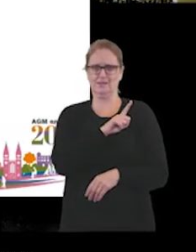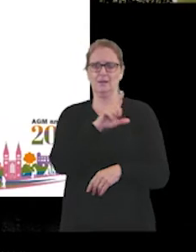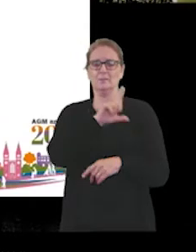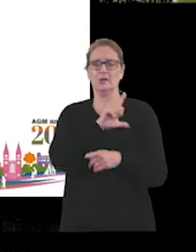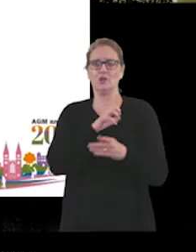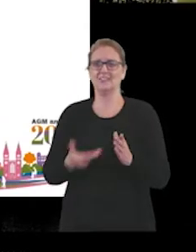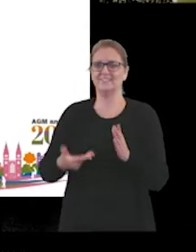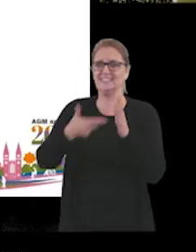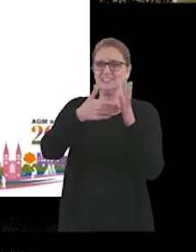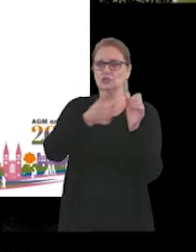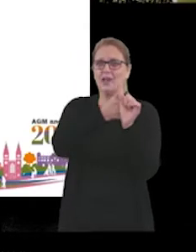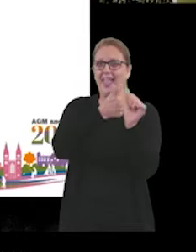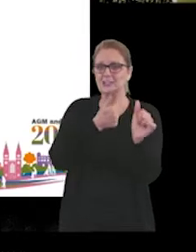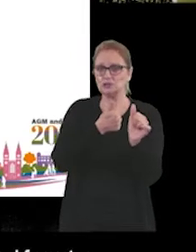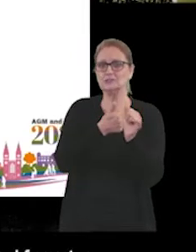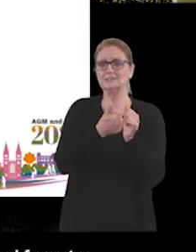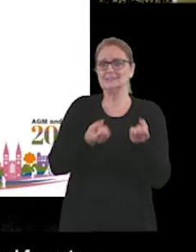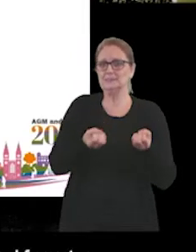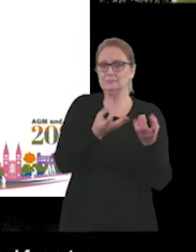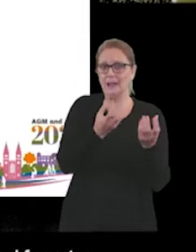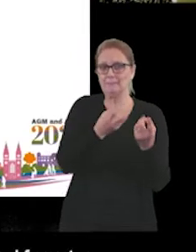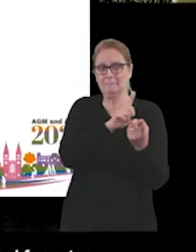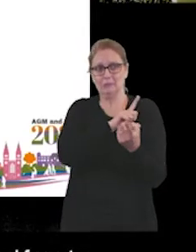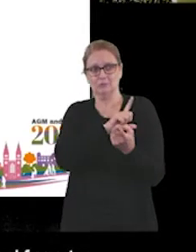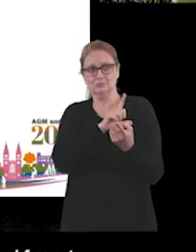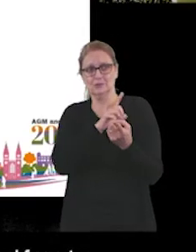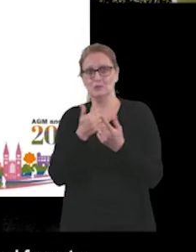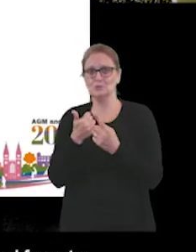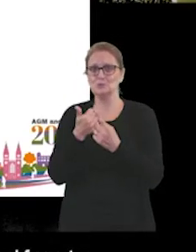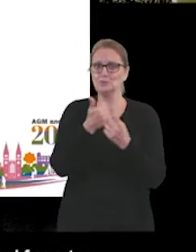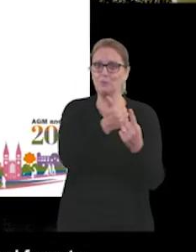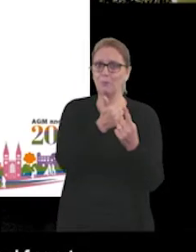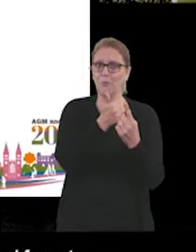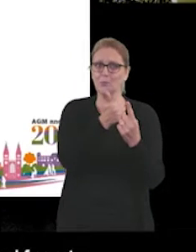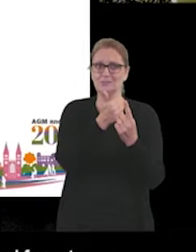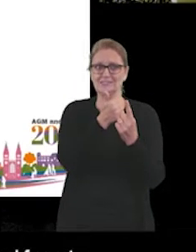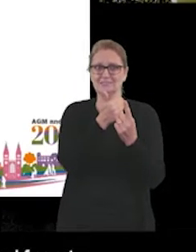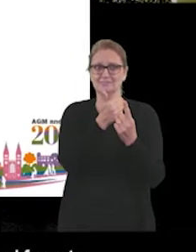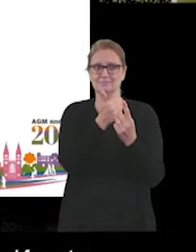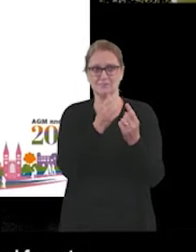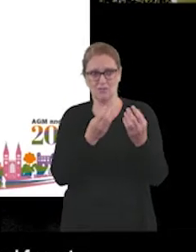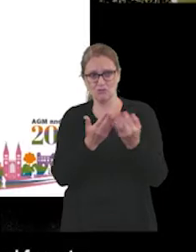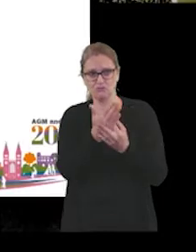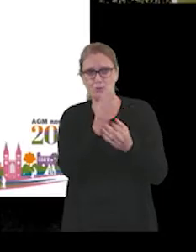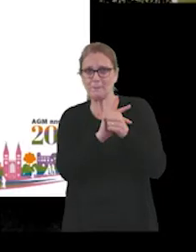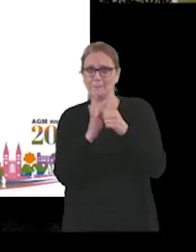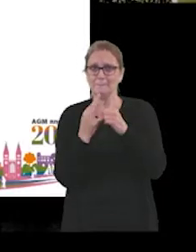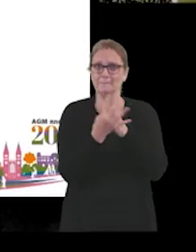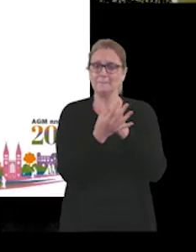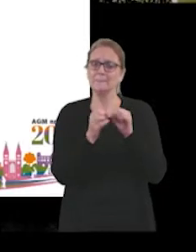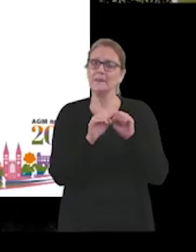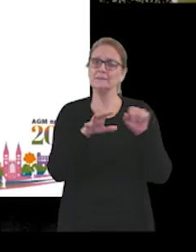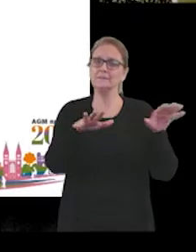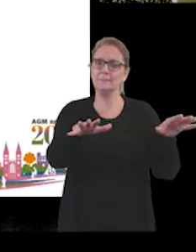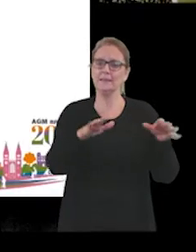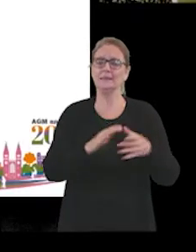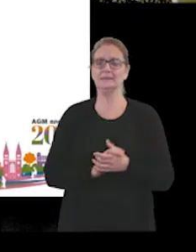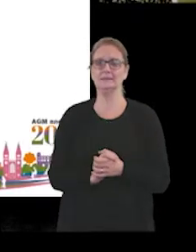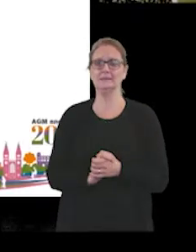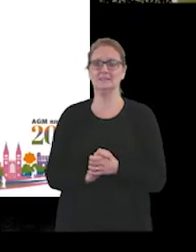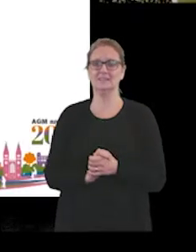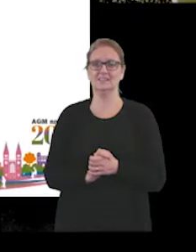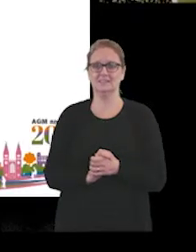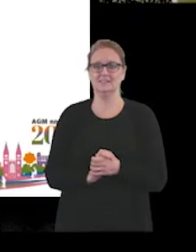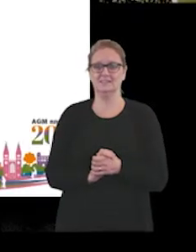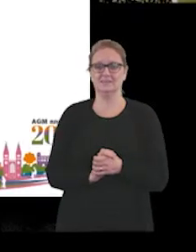agency spend in place because of supporting the need for extra staff during the pandemic. And not to be